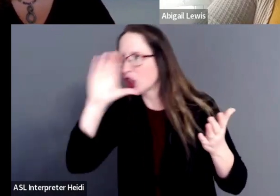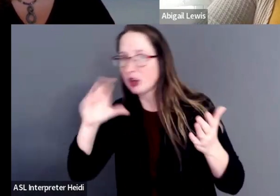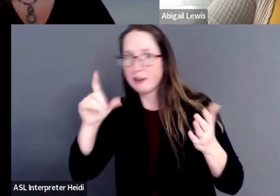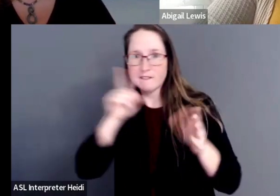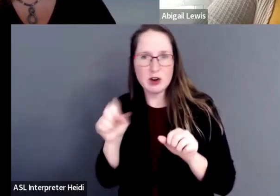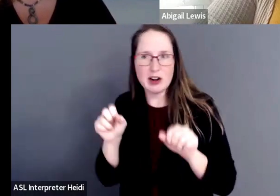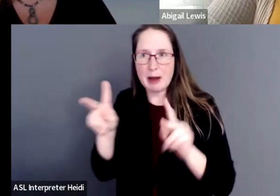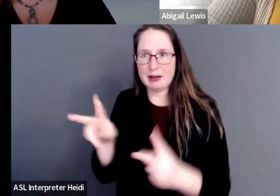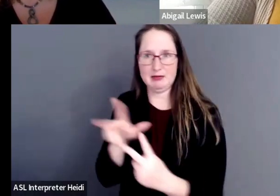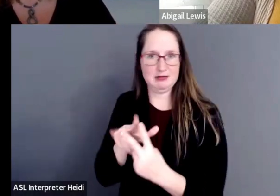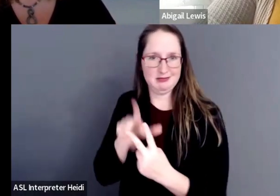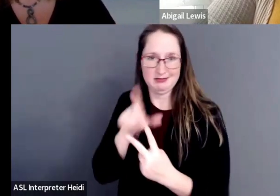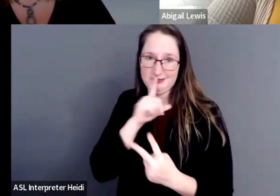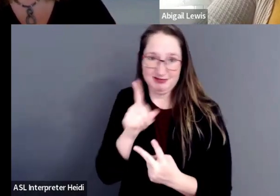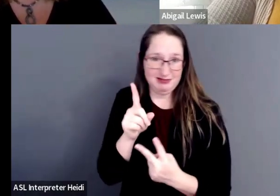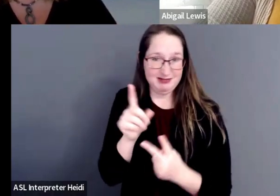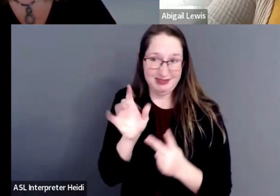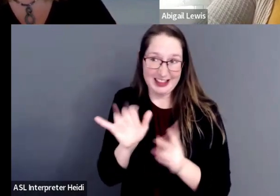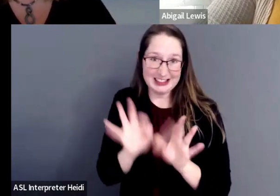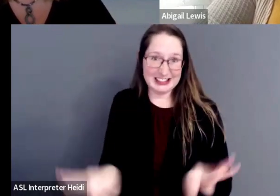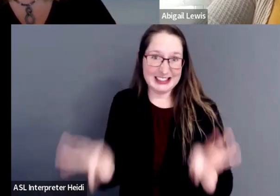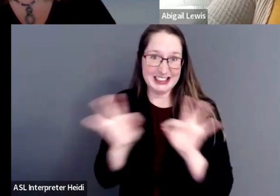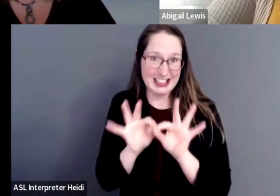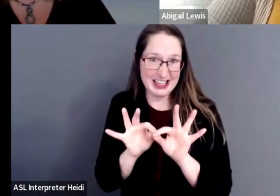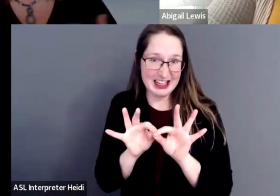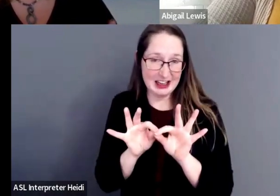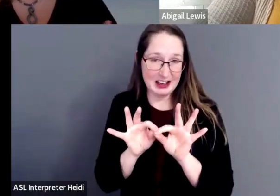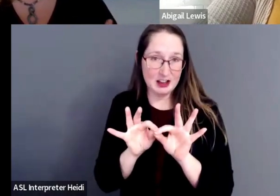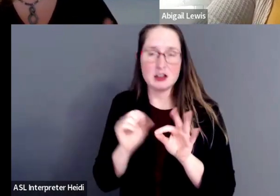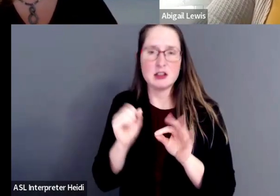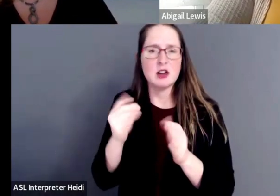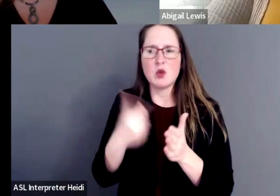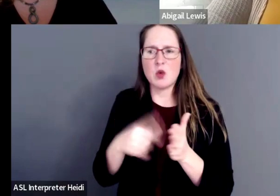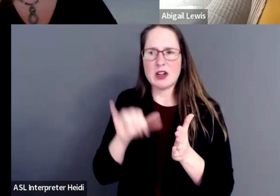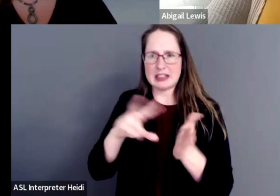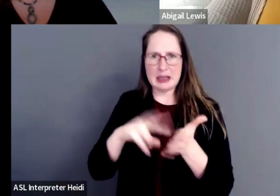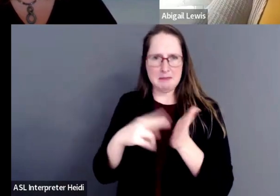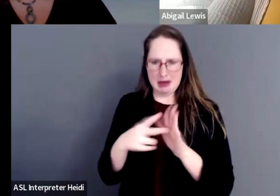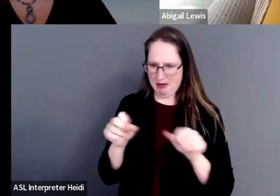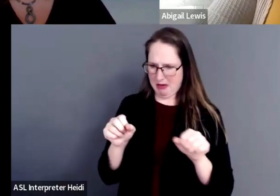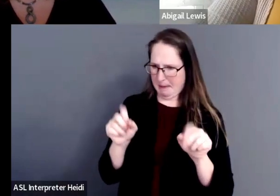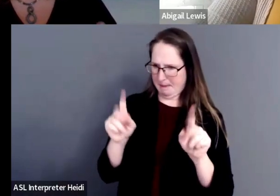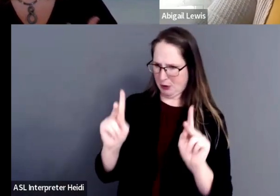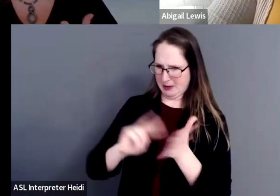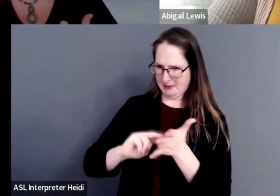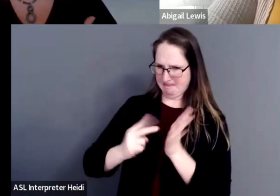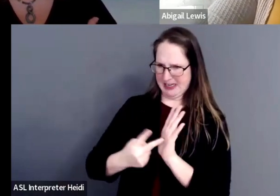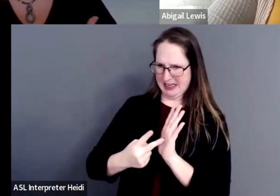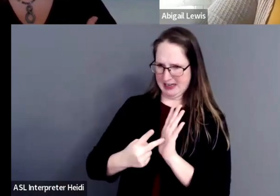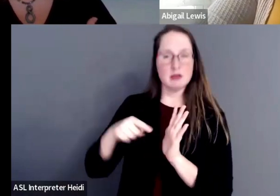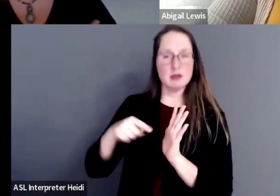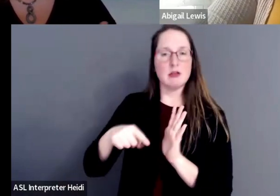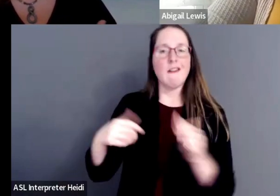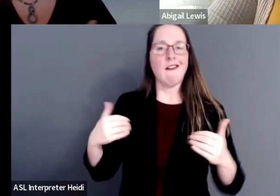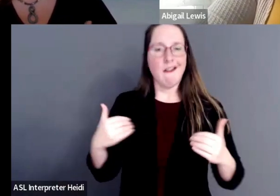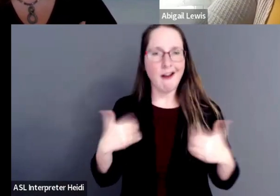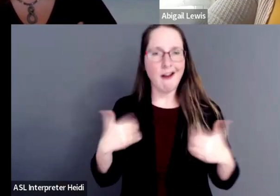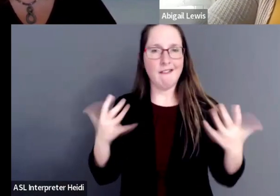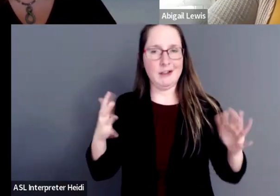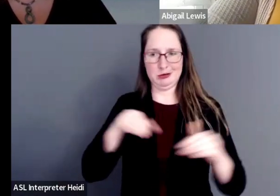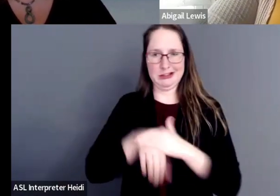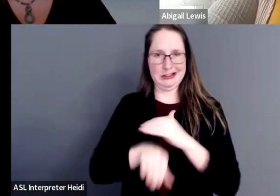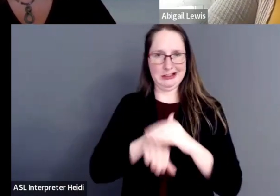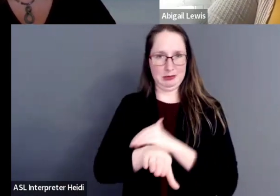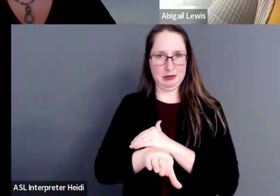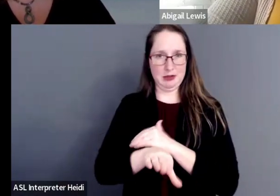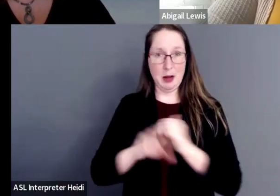is really the key. So what does that mean, opportunity? It means having accessibility. It means breaking